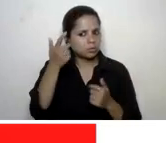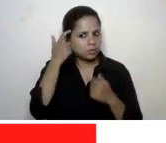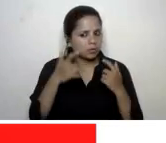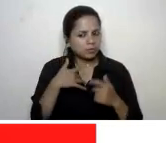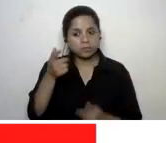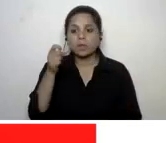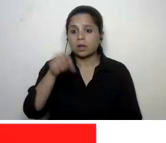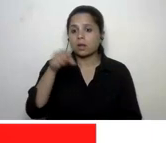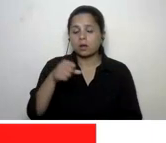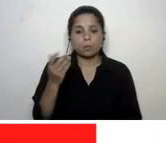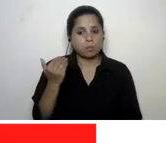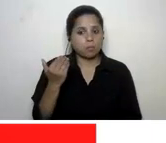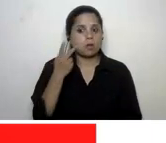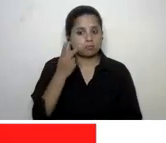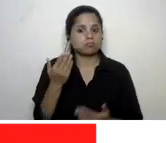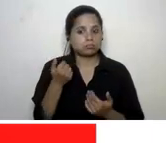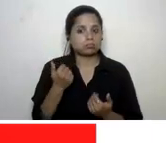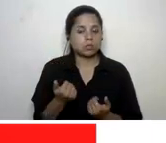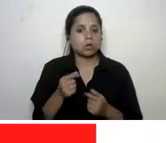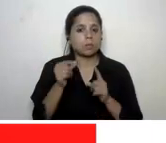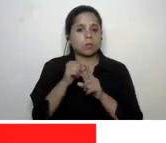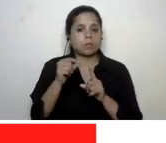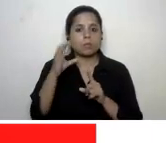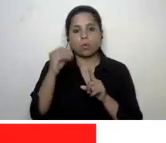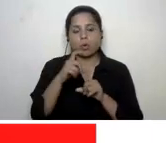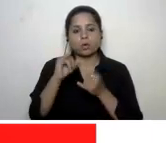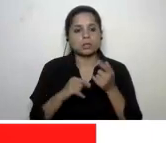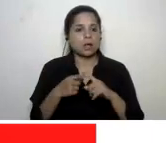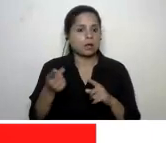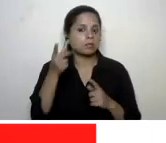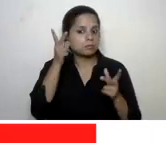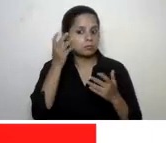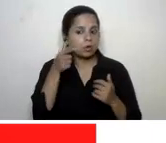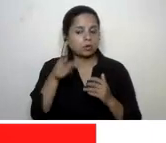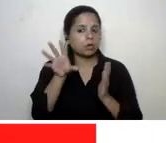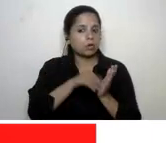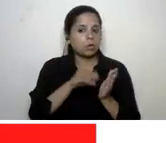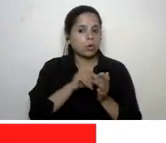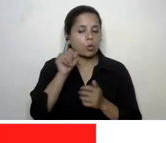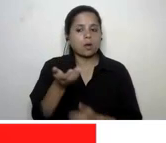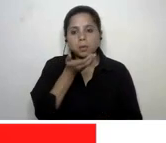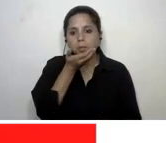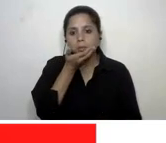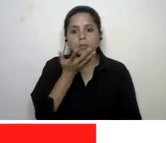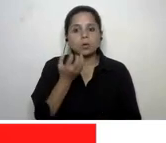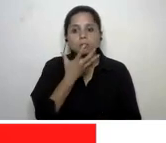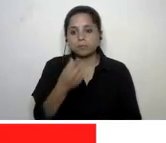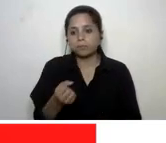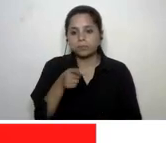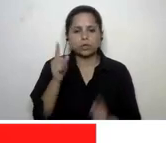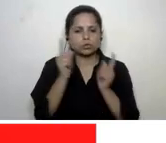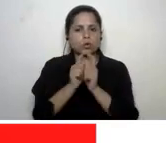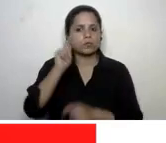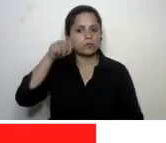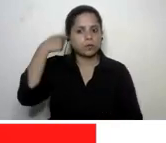yes yes we know why not we could get our students to design a podcast and record their audio maybe even create a short film